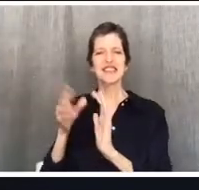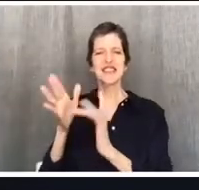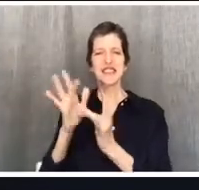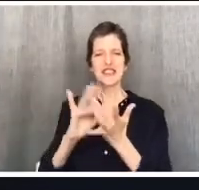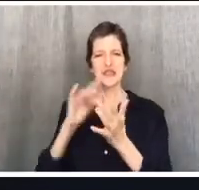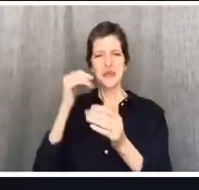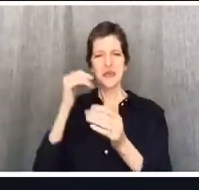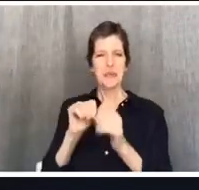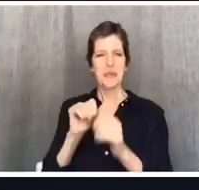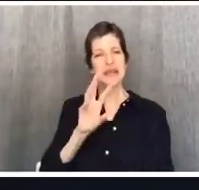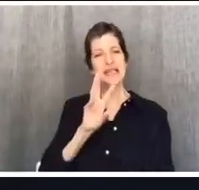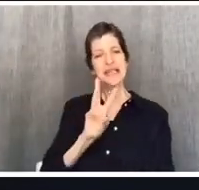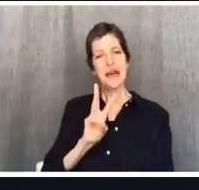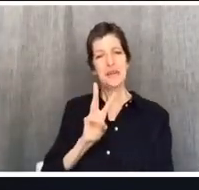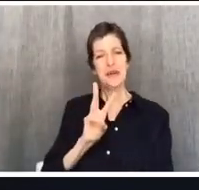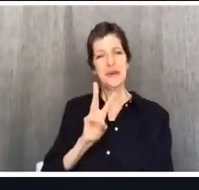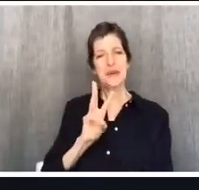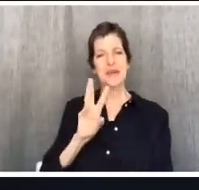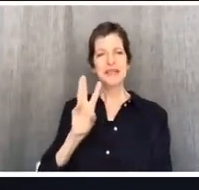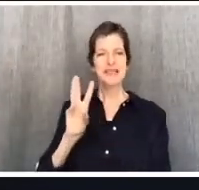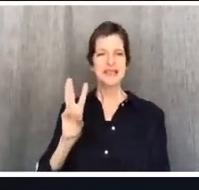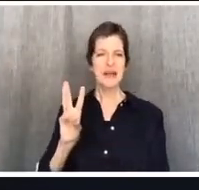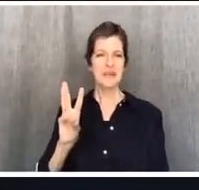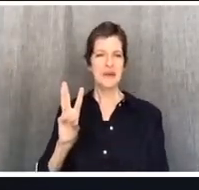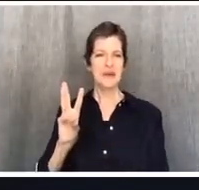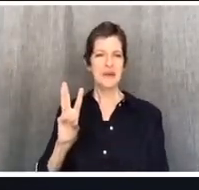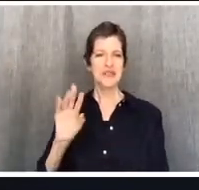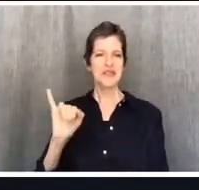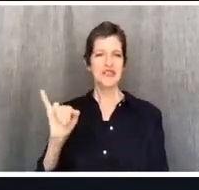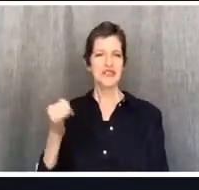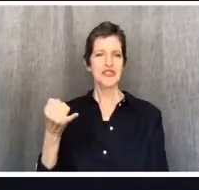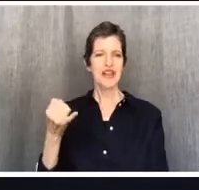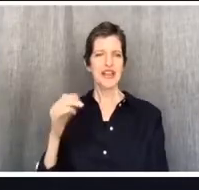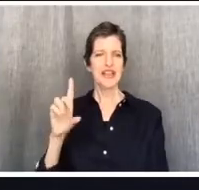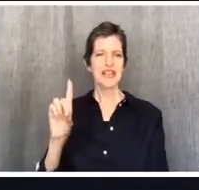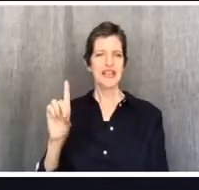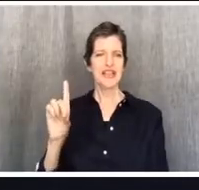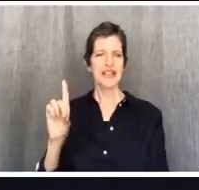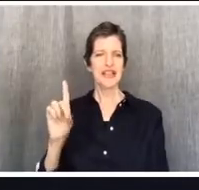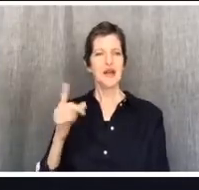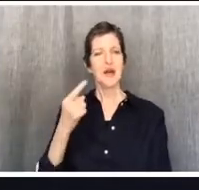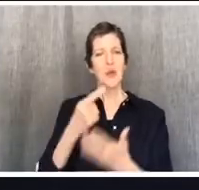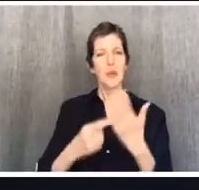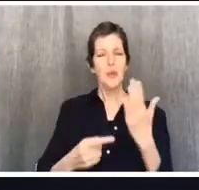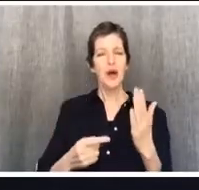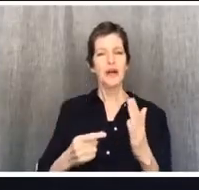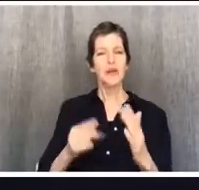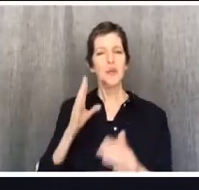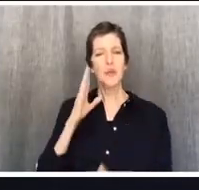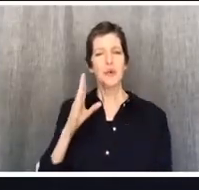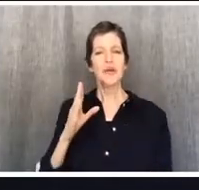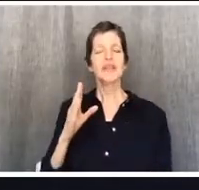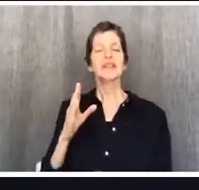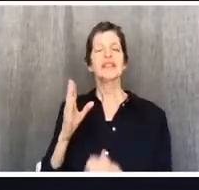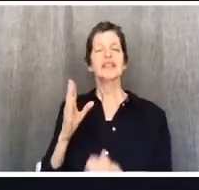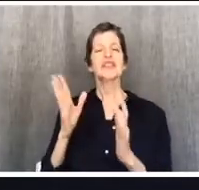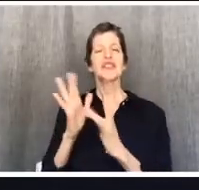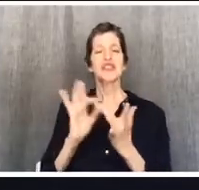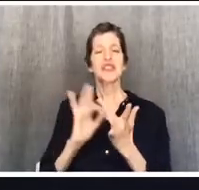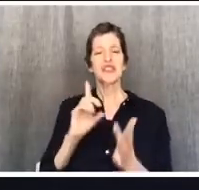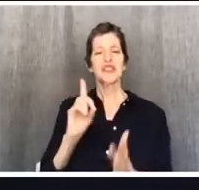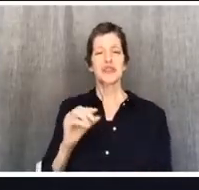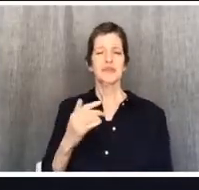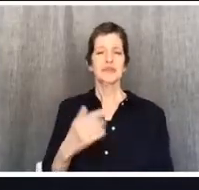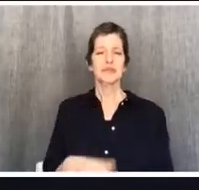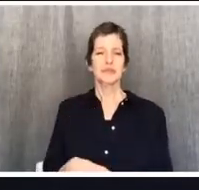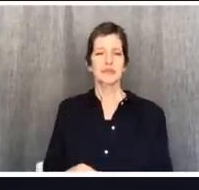what would Jesus do? I don't really like WWJD. I'm sorry if you guys are like wearing WWJD shirts right now or bracelets and you're like